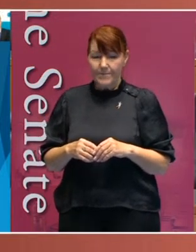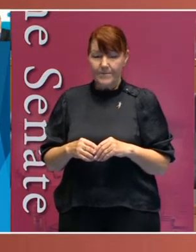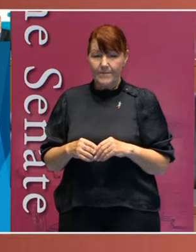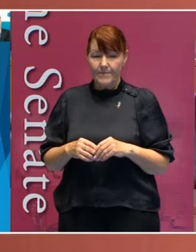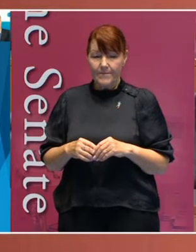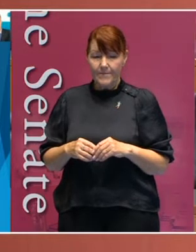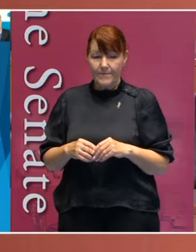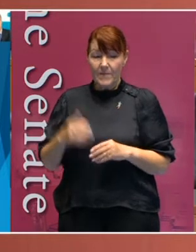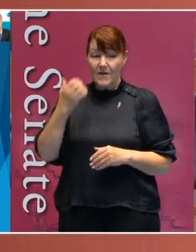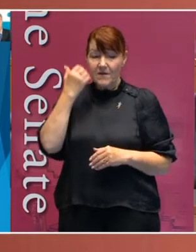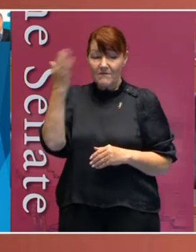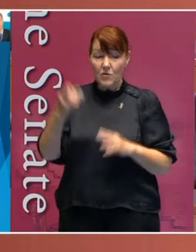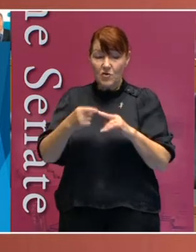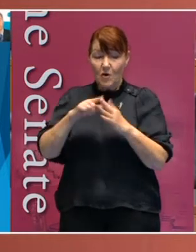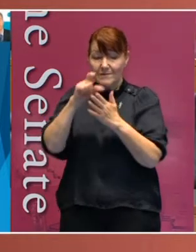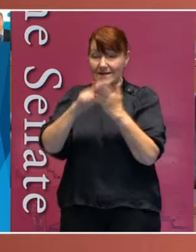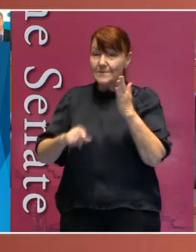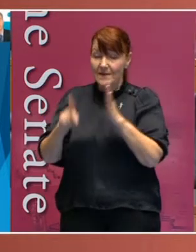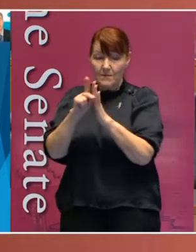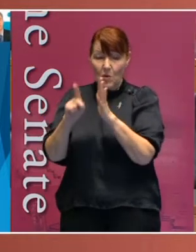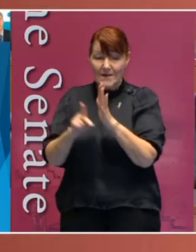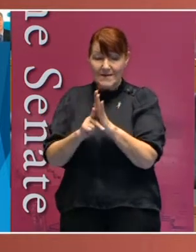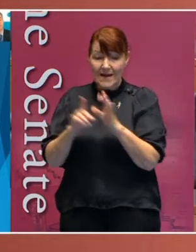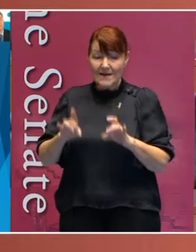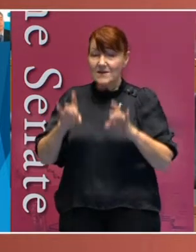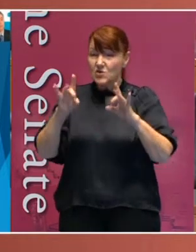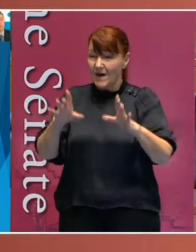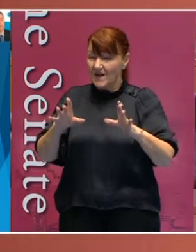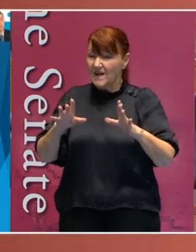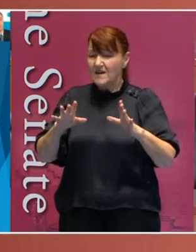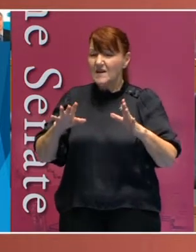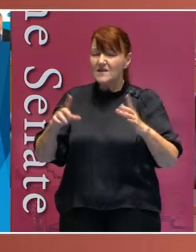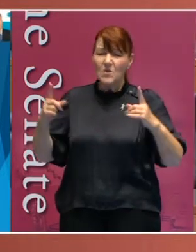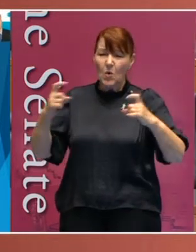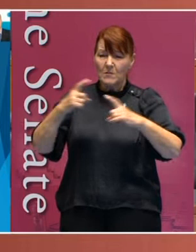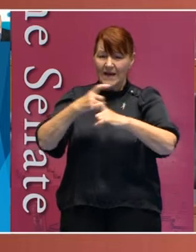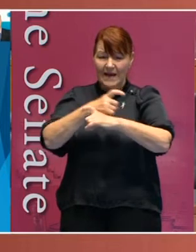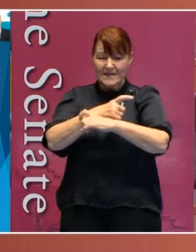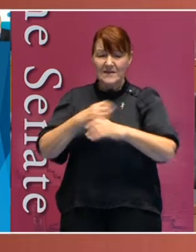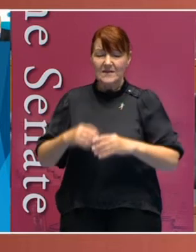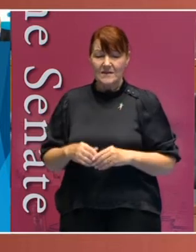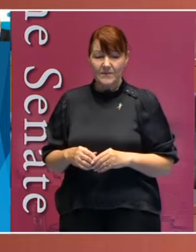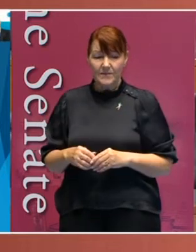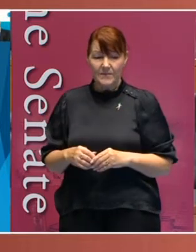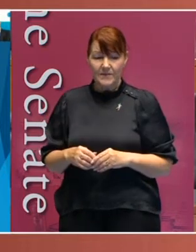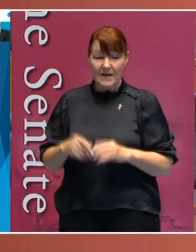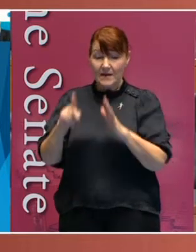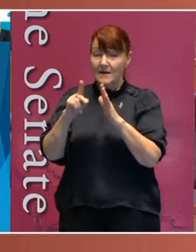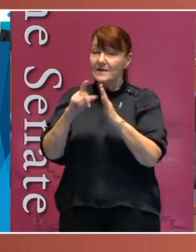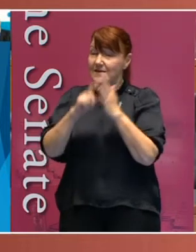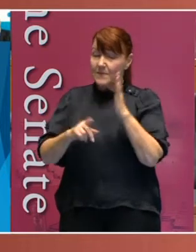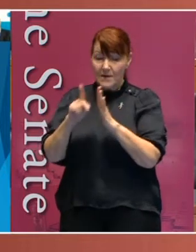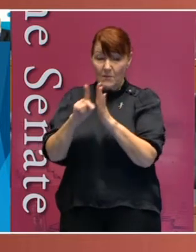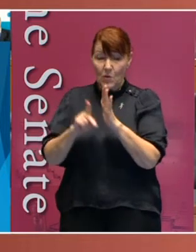The future of disability policy in Australia is complicated. So disability policy